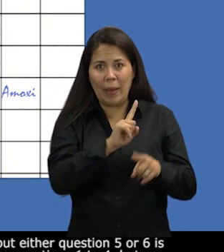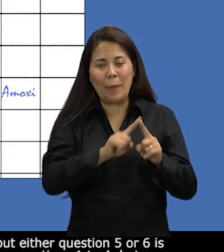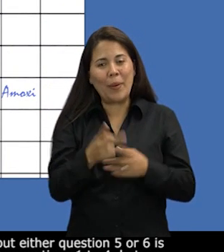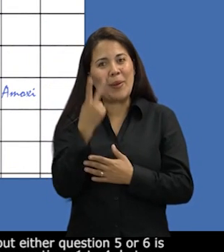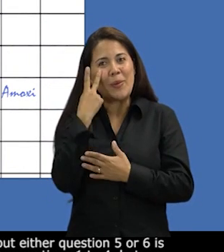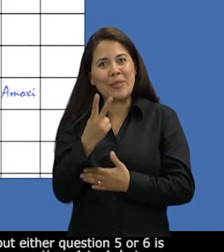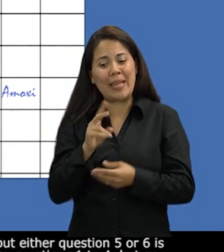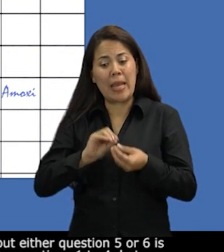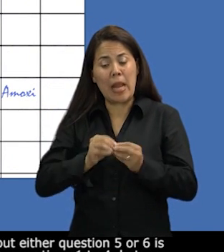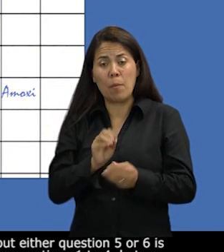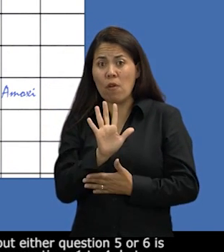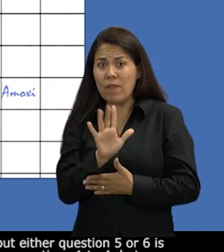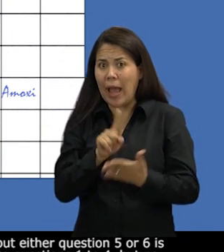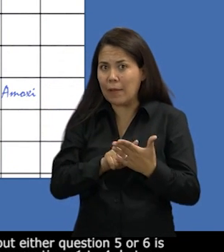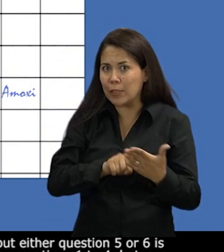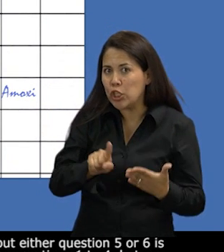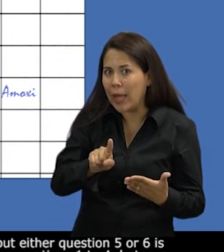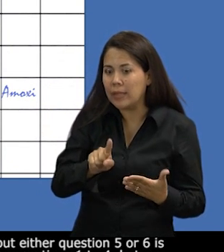circle doxy.